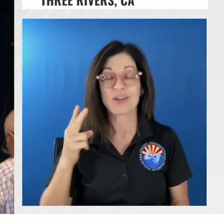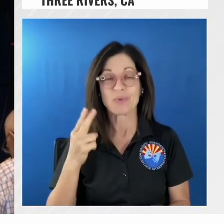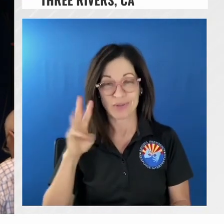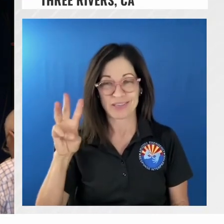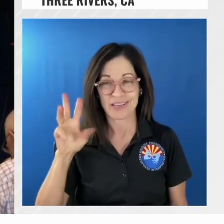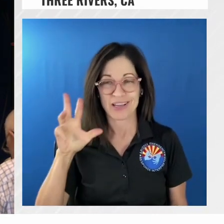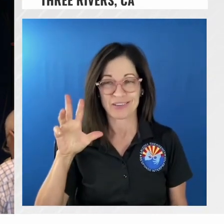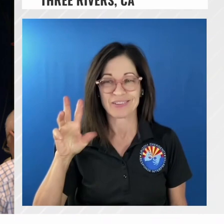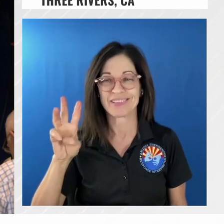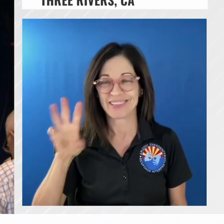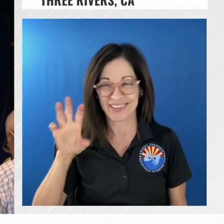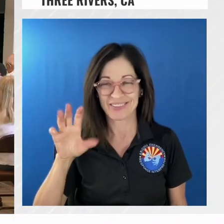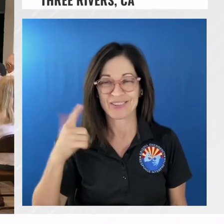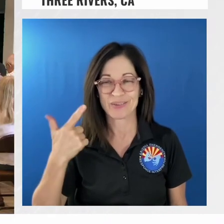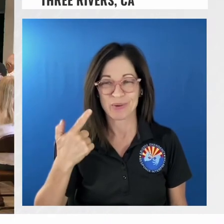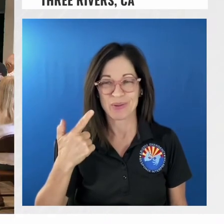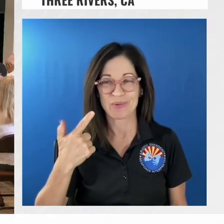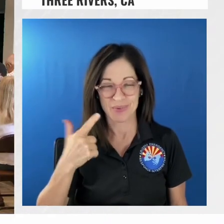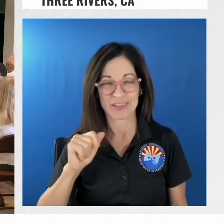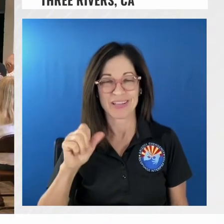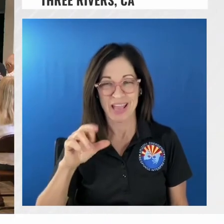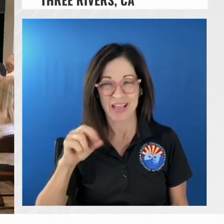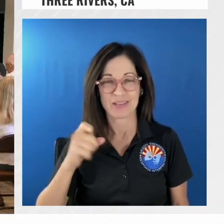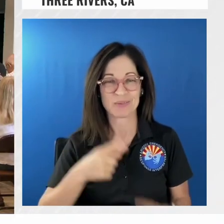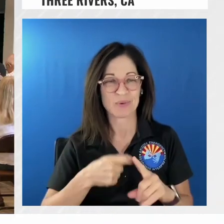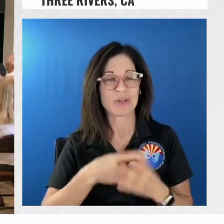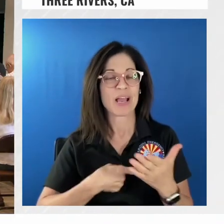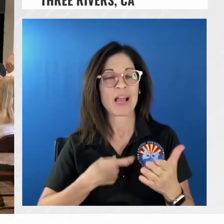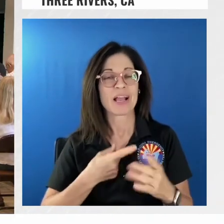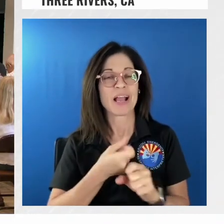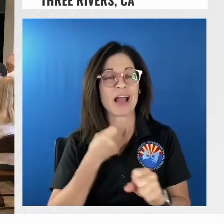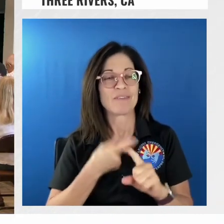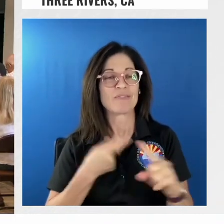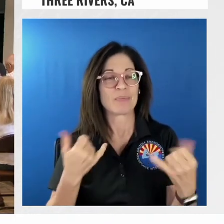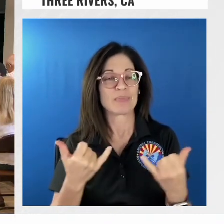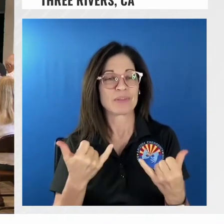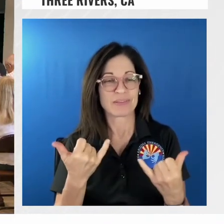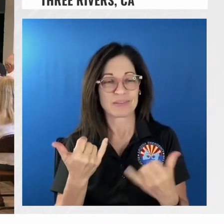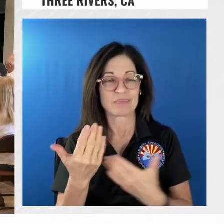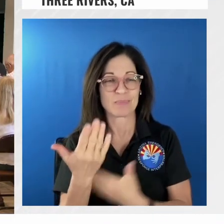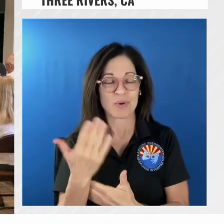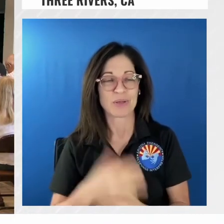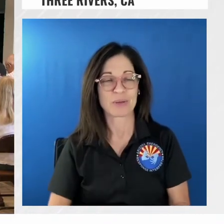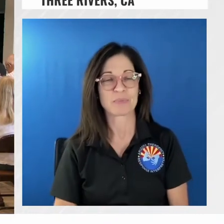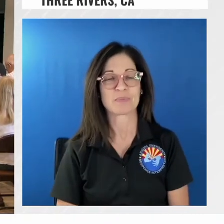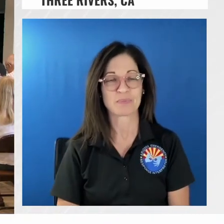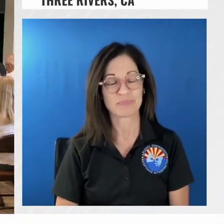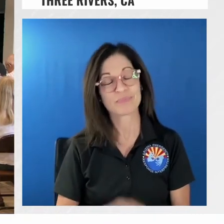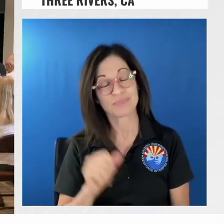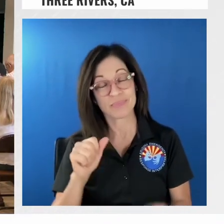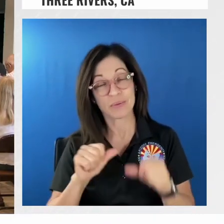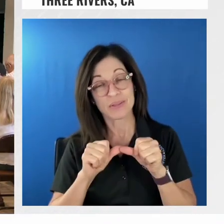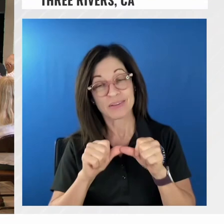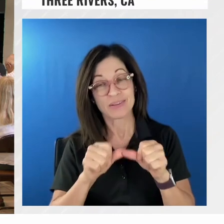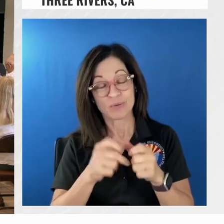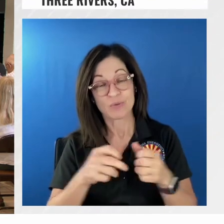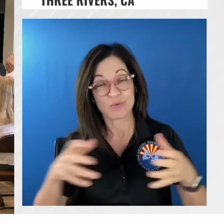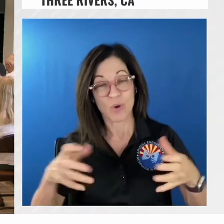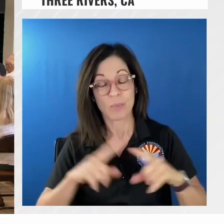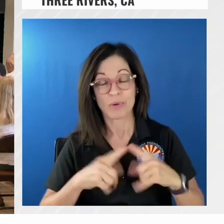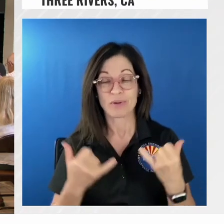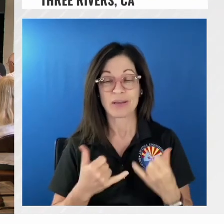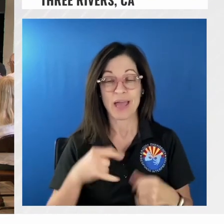right wouldn't that be great no it's continuing to grow but it is zero percent contained